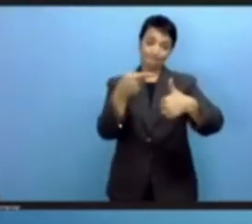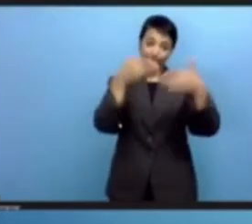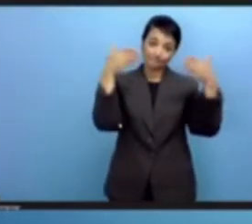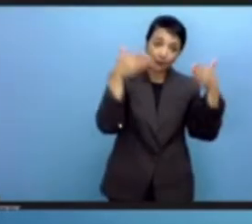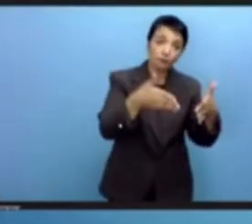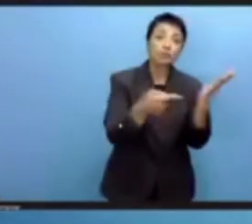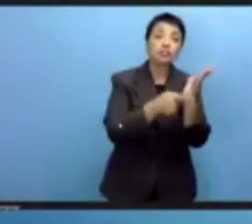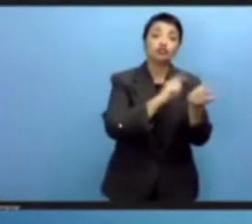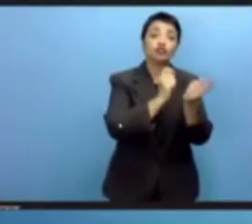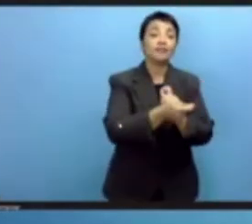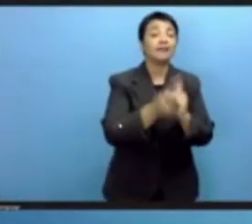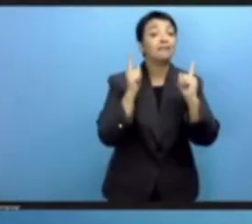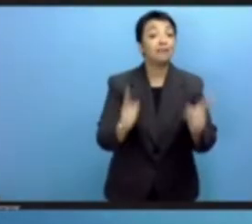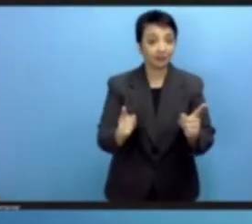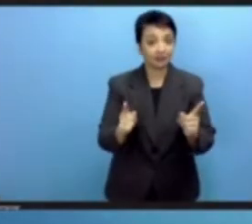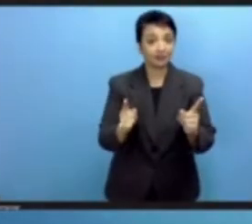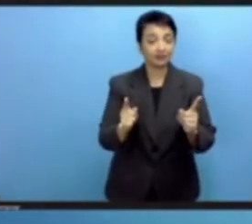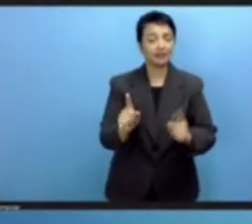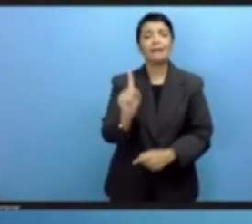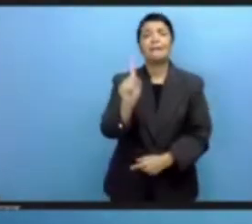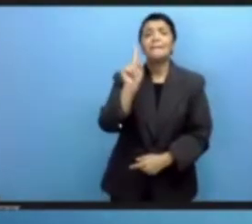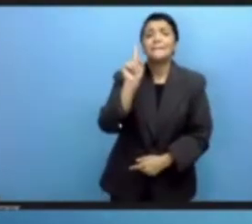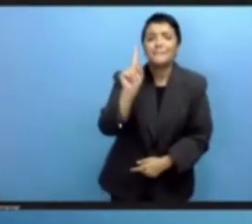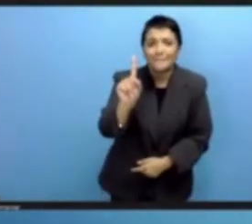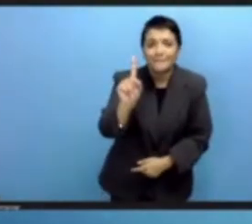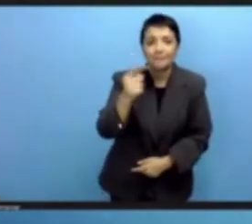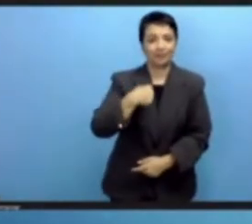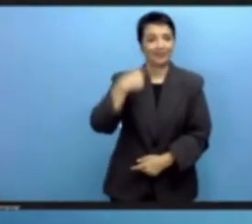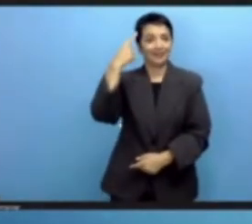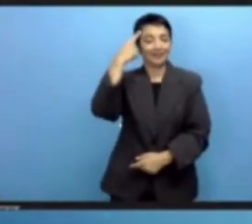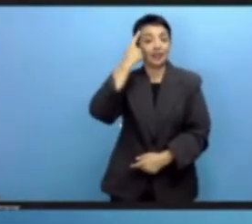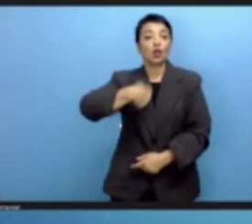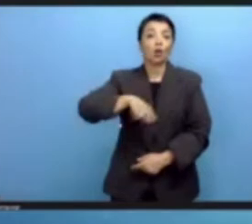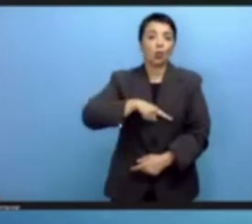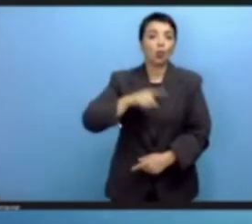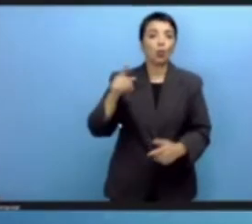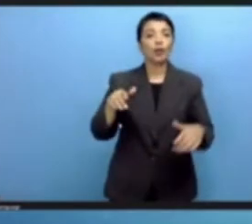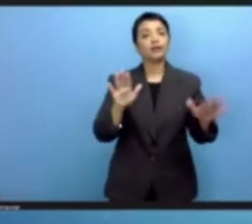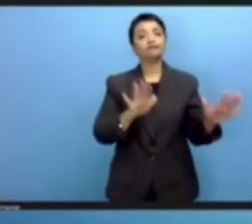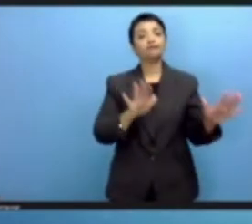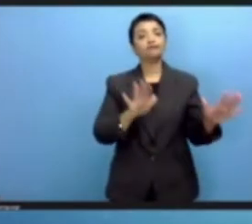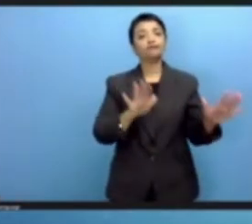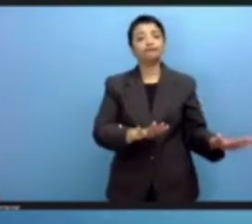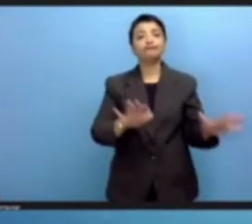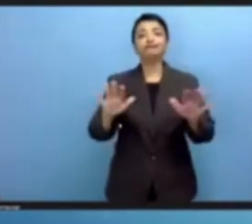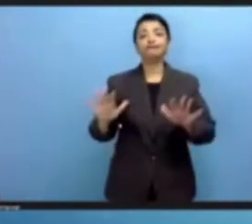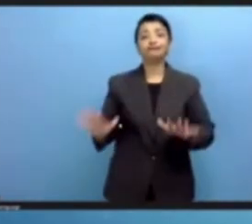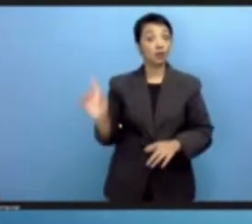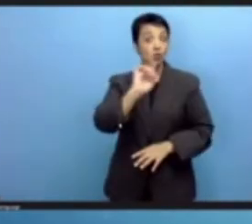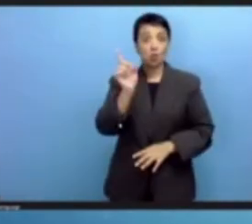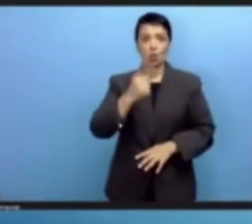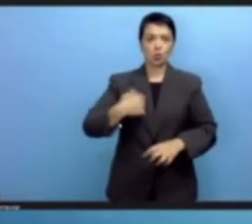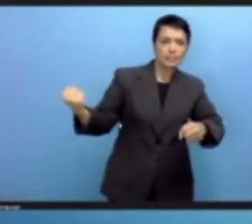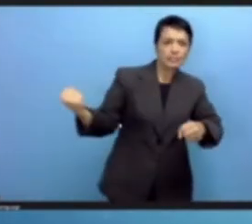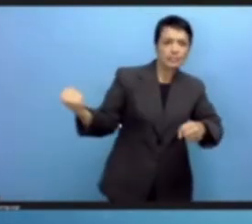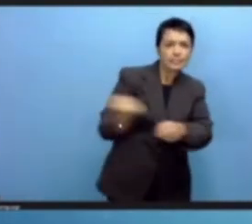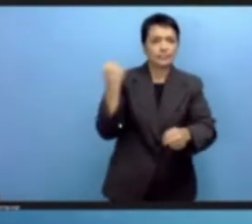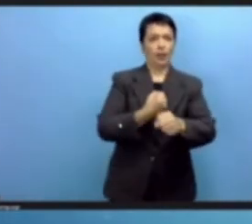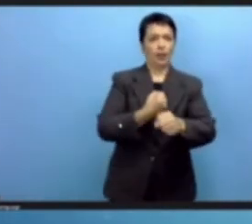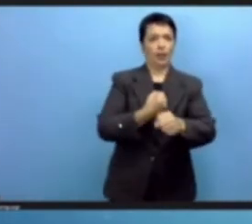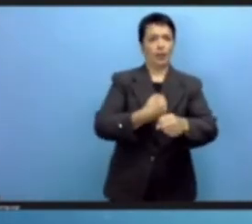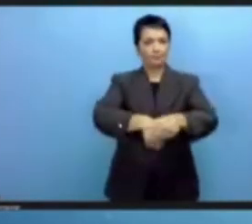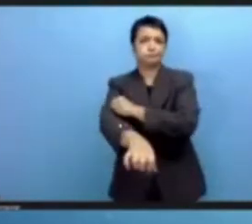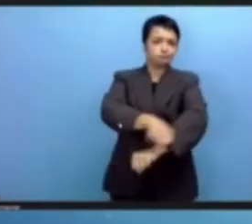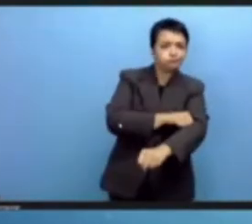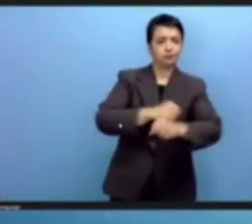we need to work harder on improve how we